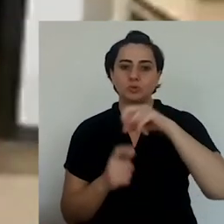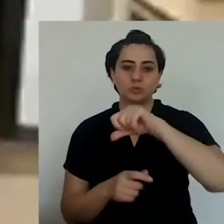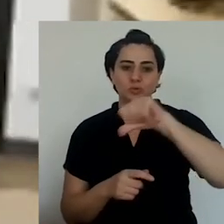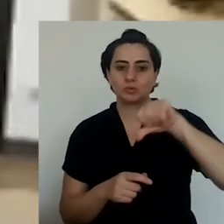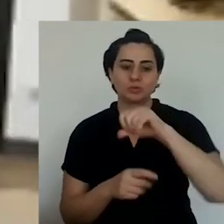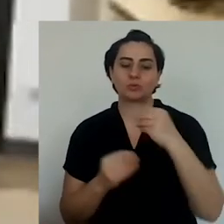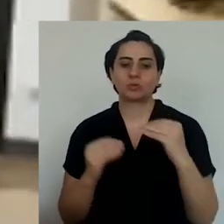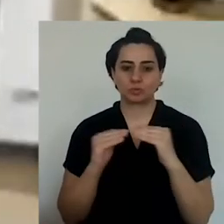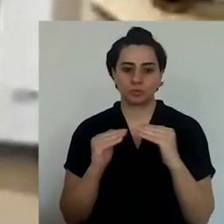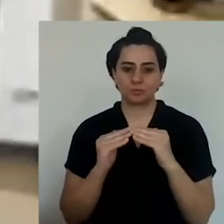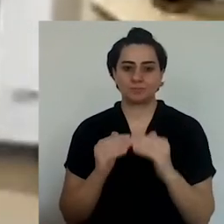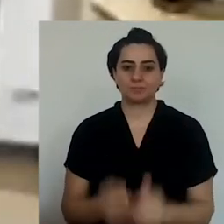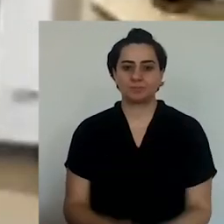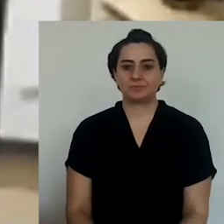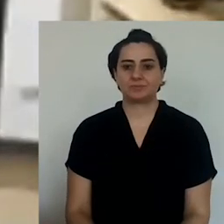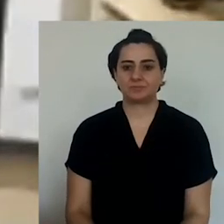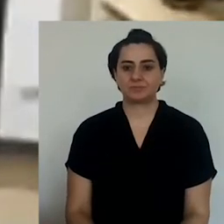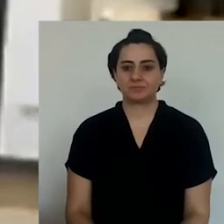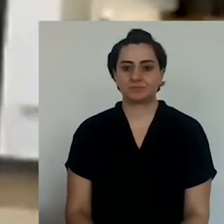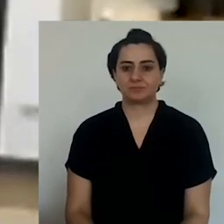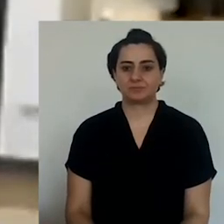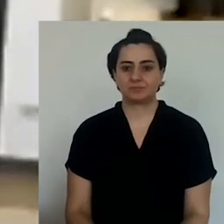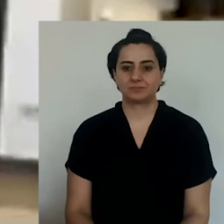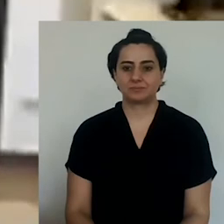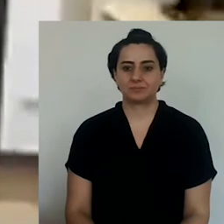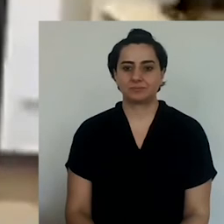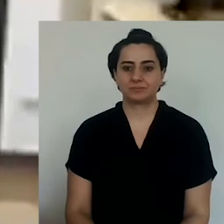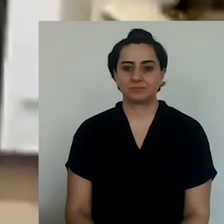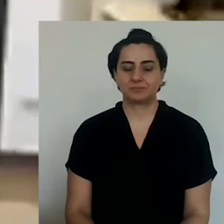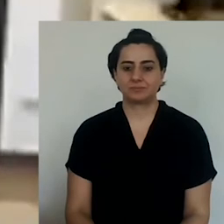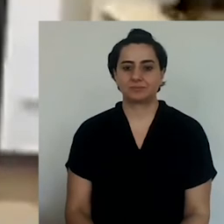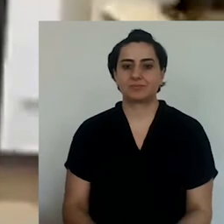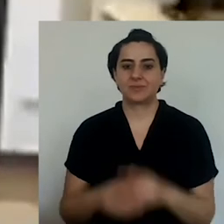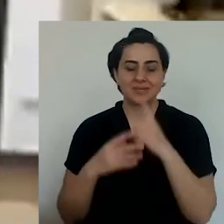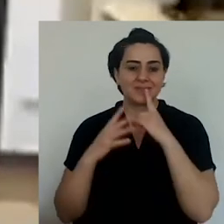This sauce goes very well with all types of green herbs.